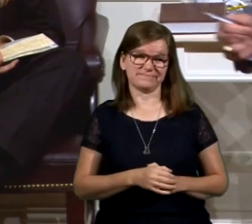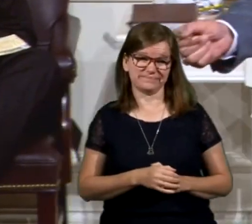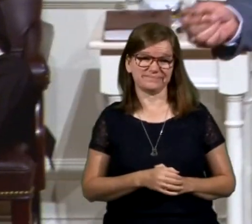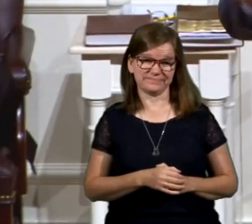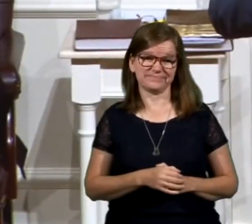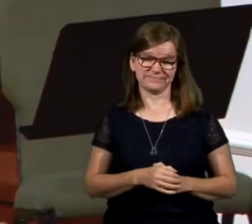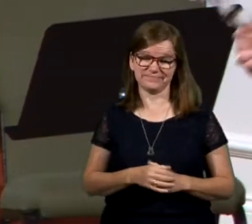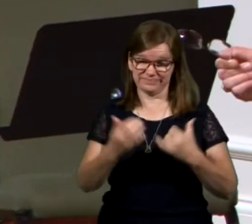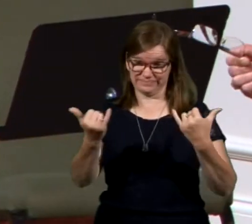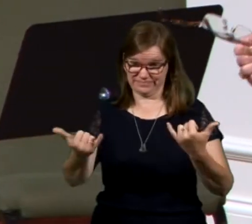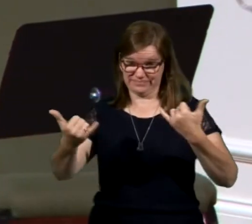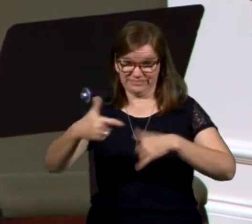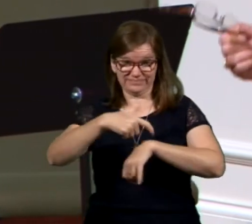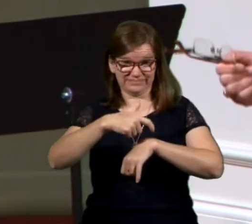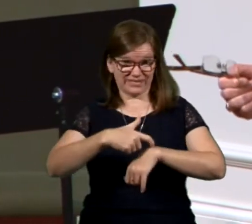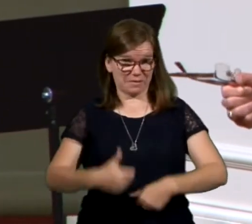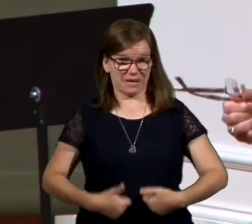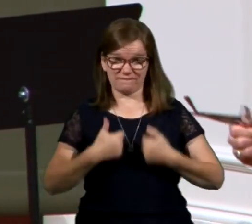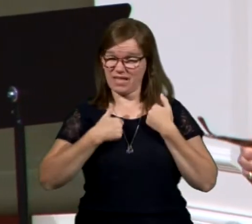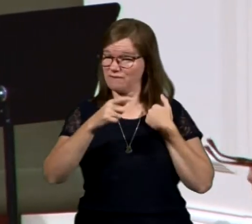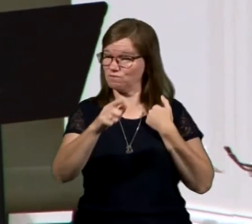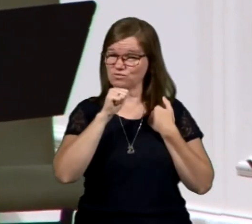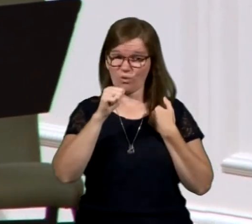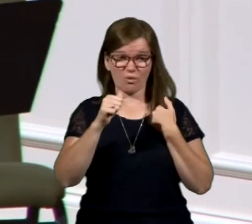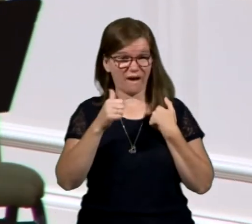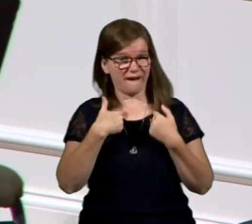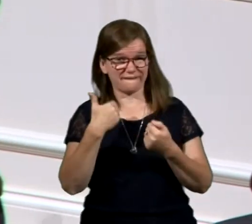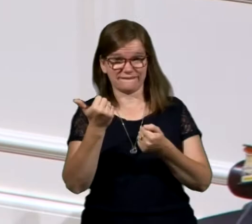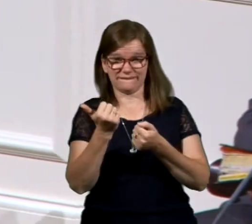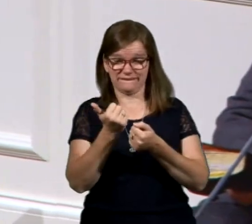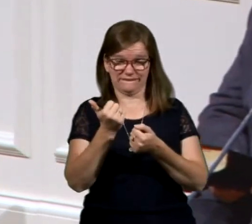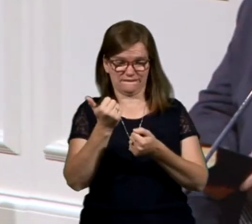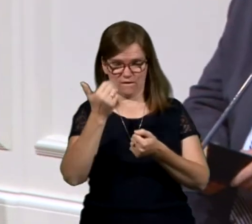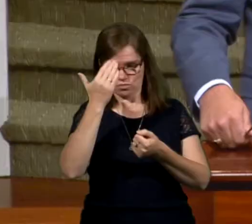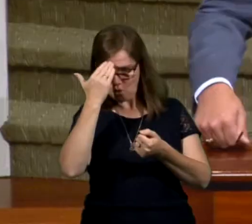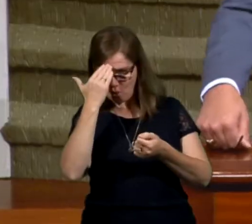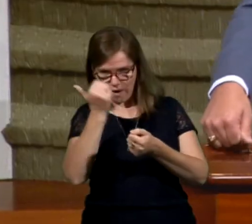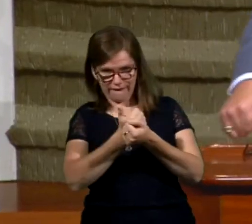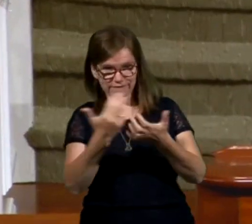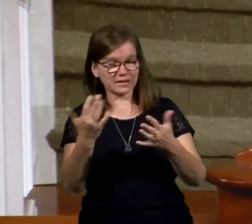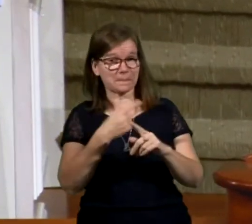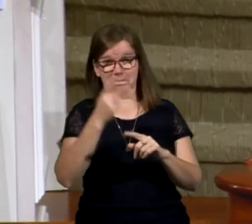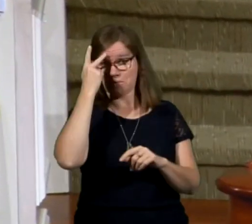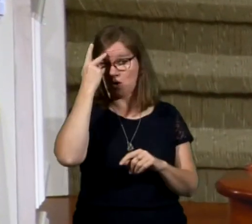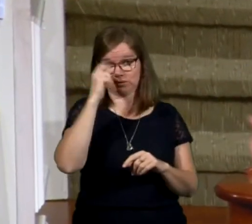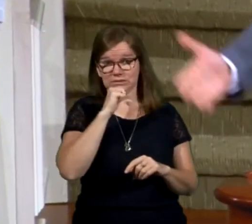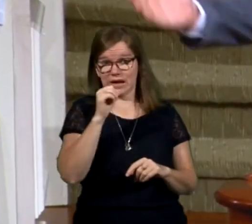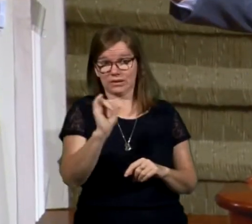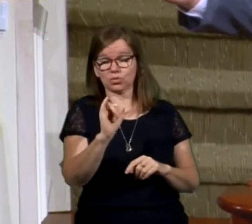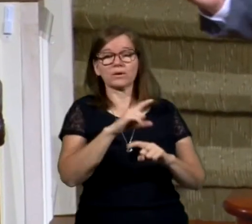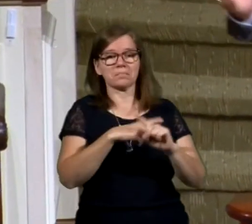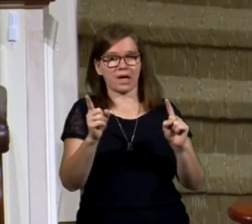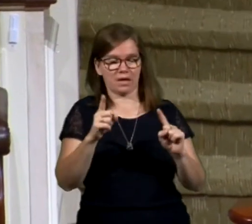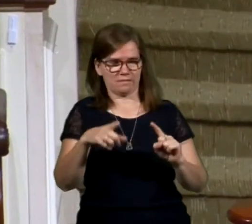Especially in this time of life and you don't have all the criteria. Paul didn't know either, but here he finds that he is being smacked around.